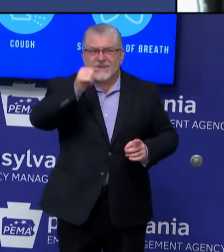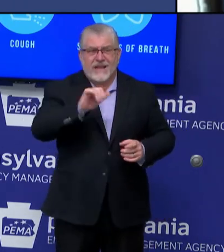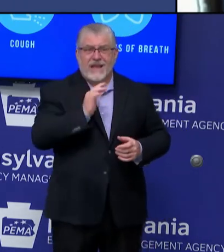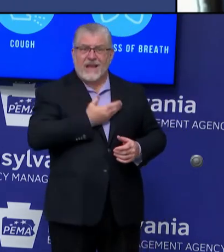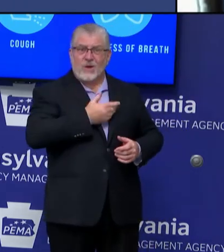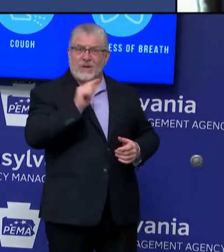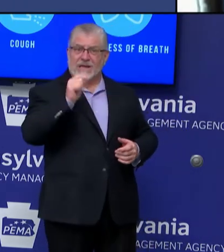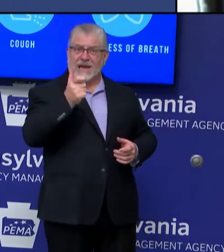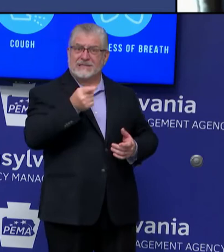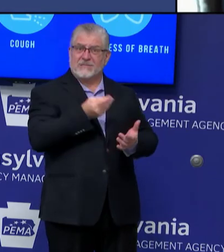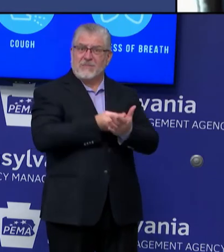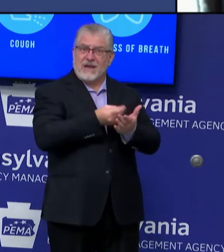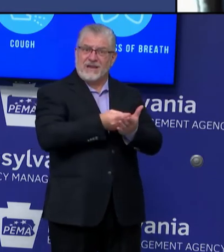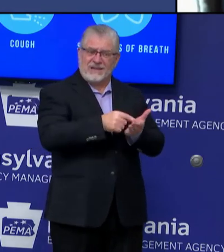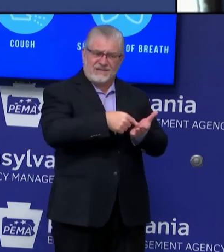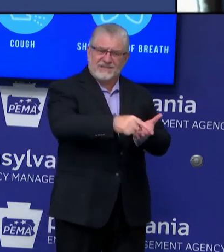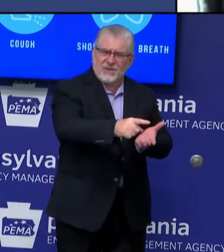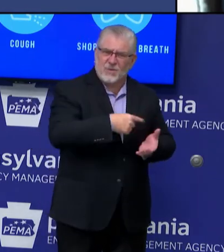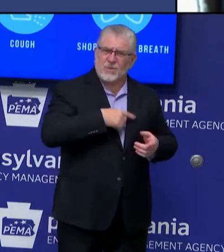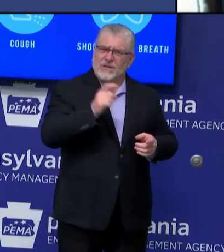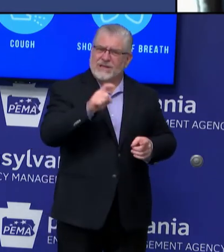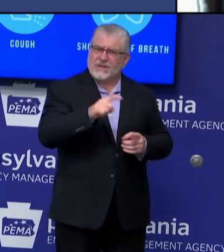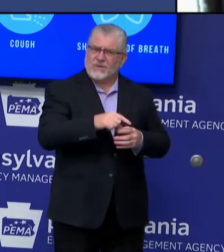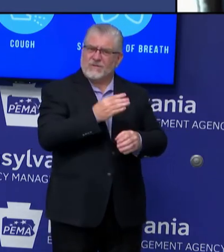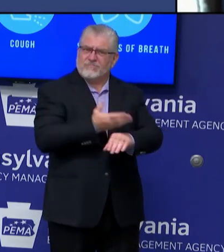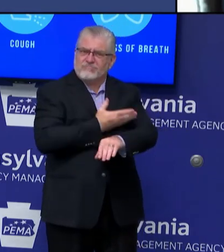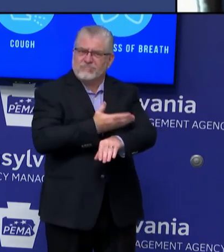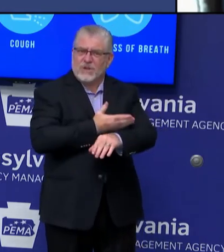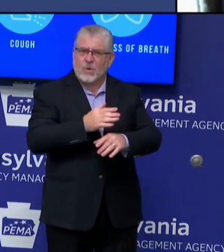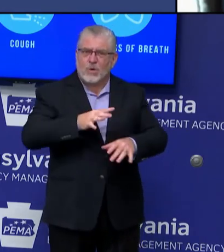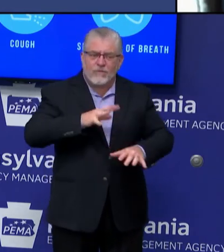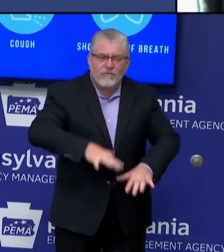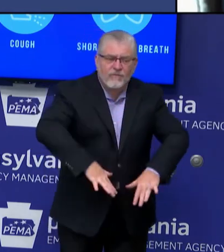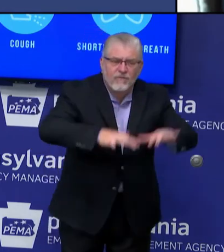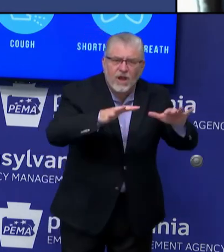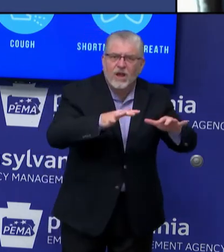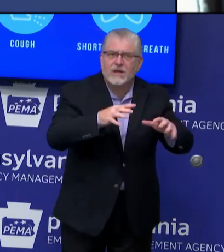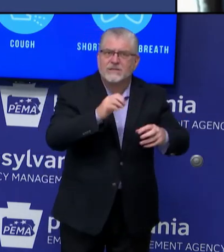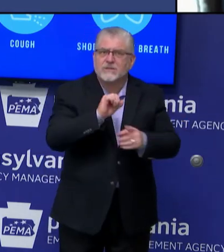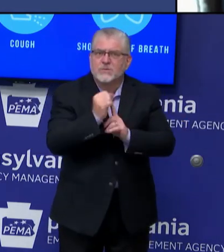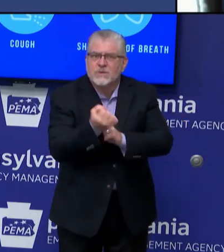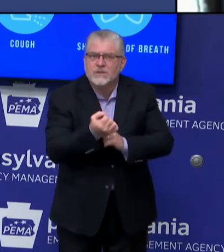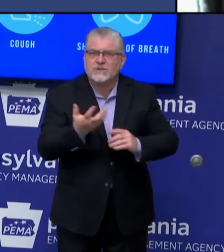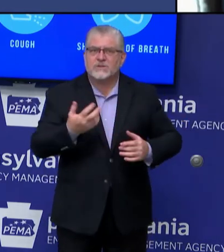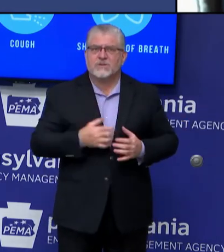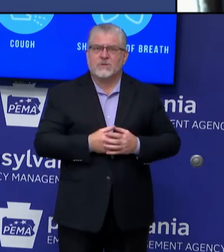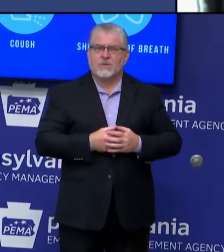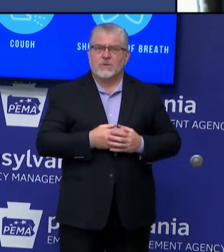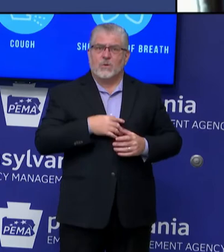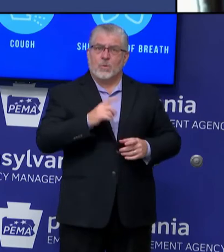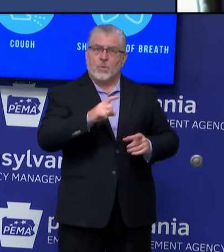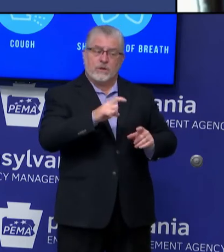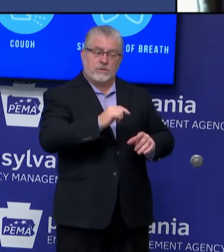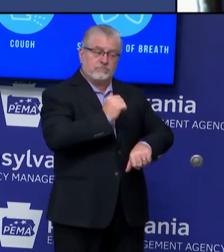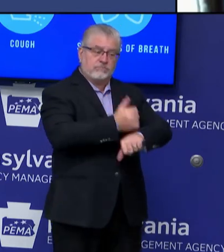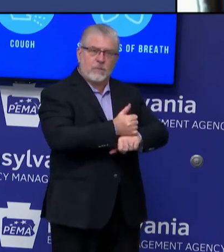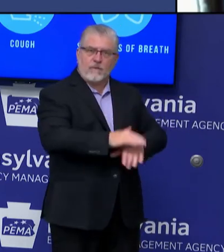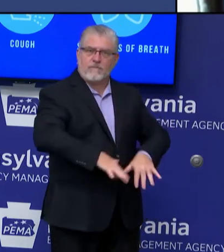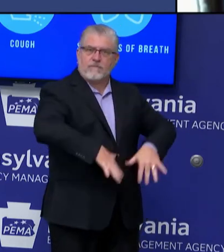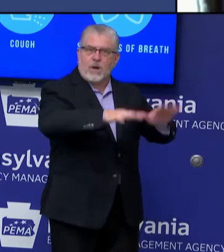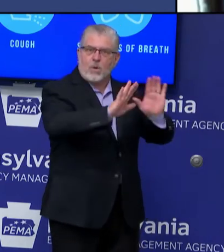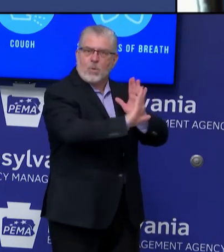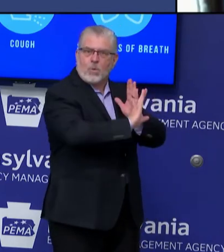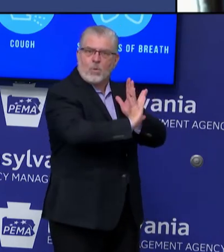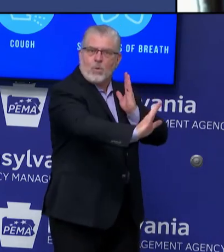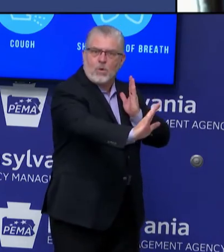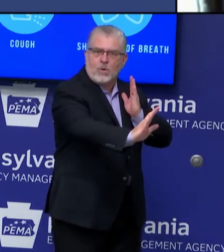mitigation plans and make sure that flood walls are established and developed so that homes are no longer always compromise when